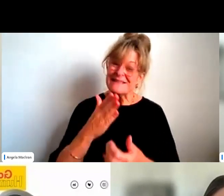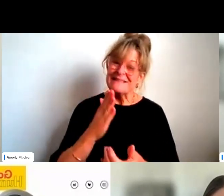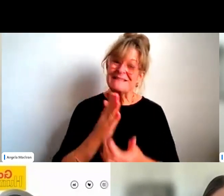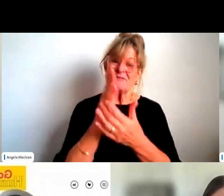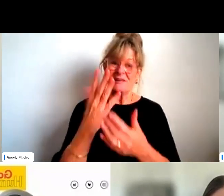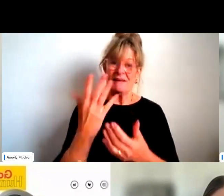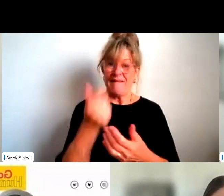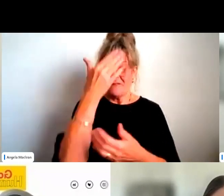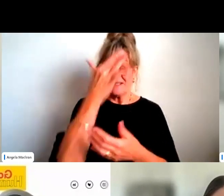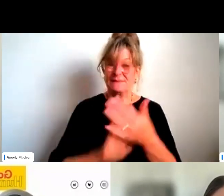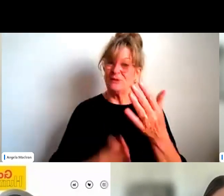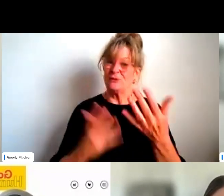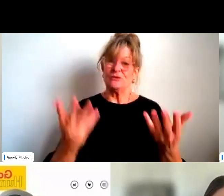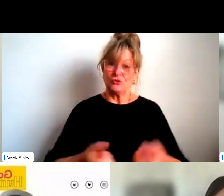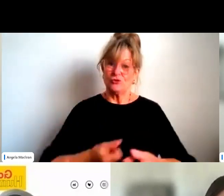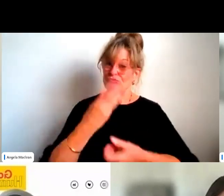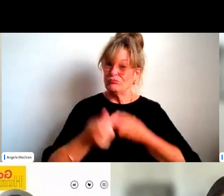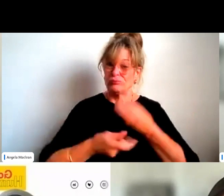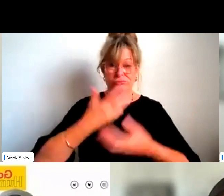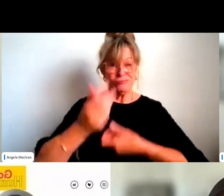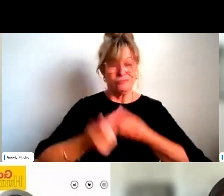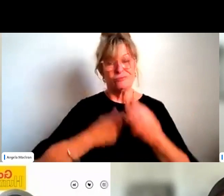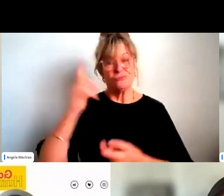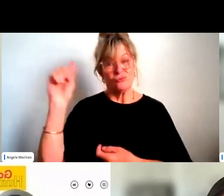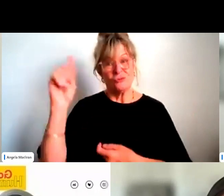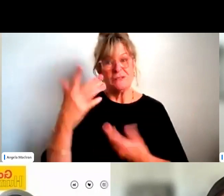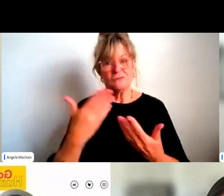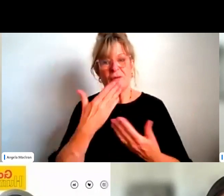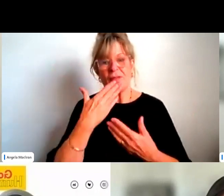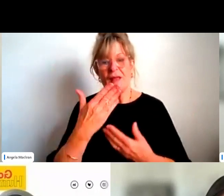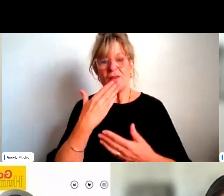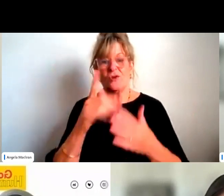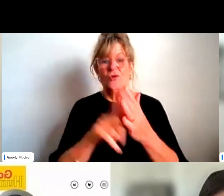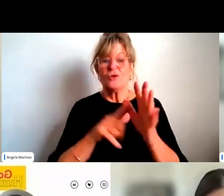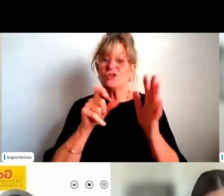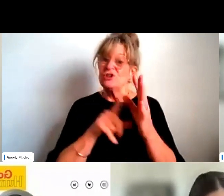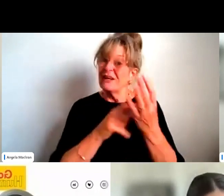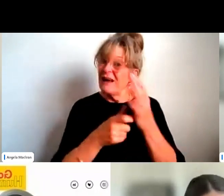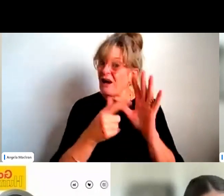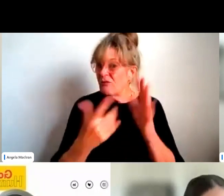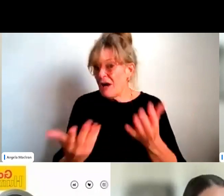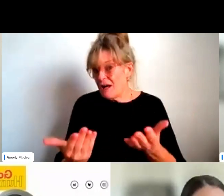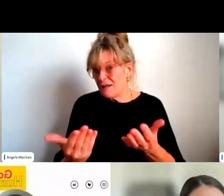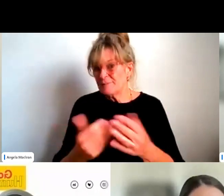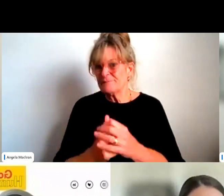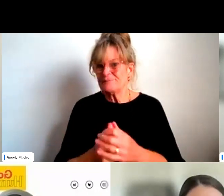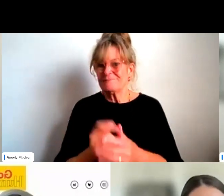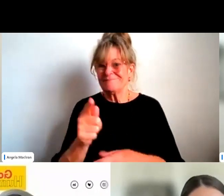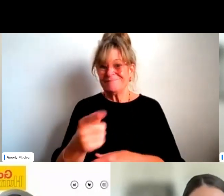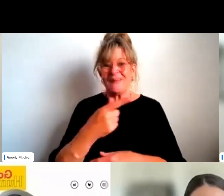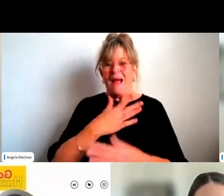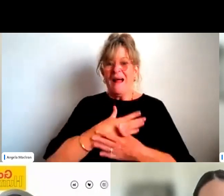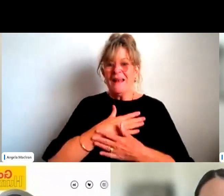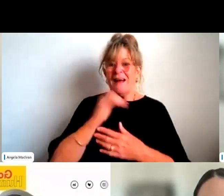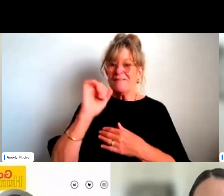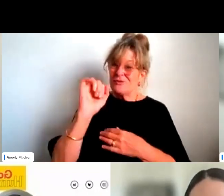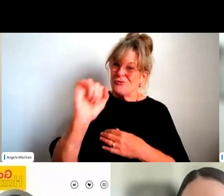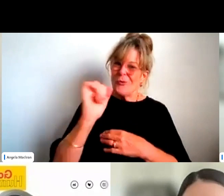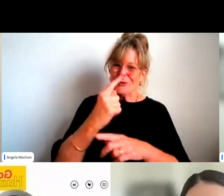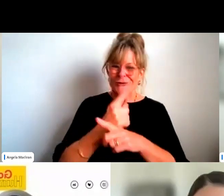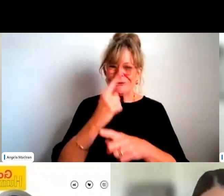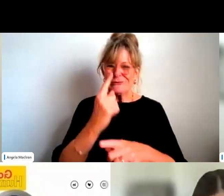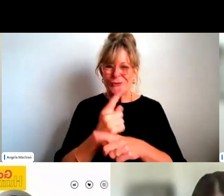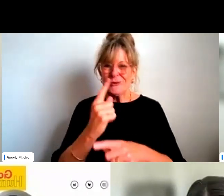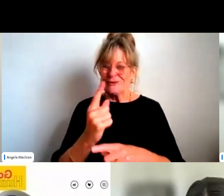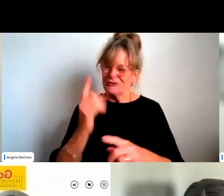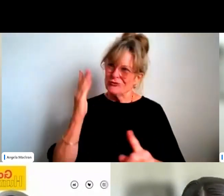experience to share with us. So thank you. Jakara, maybe? Yeah, I love that, Melina. Mic drop straight up. Yeah.